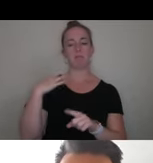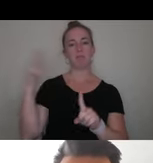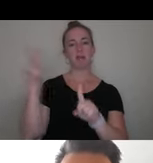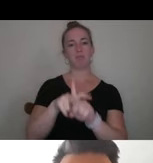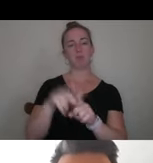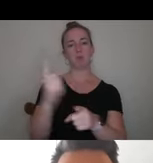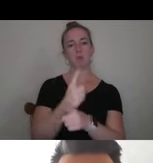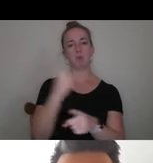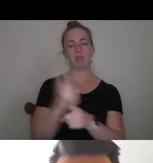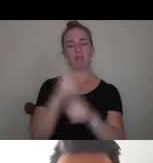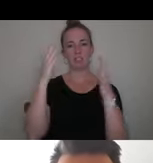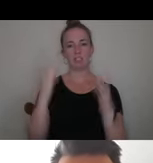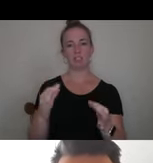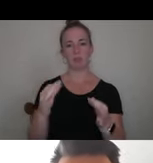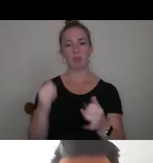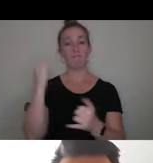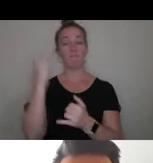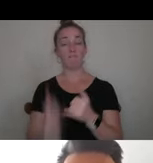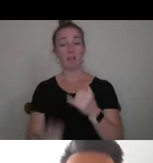notification happening around mid-March.